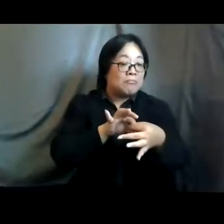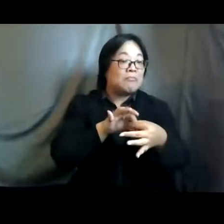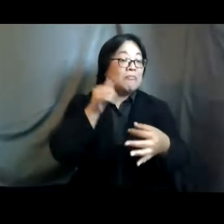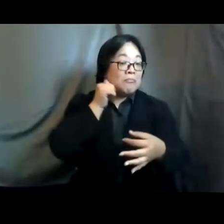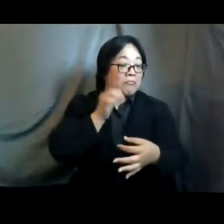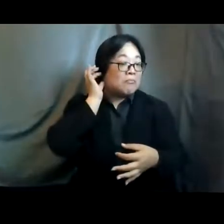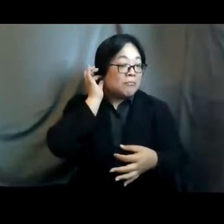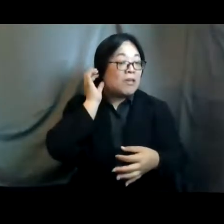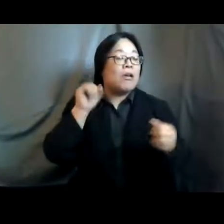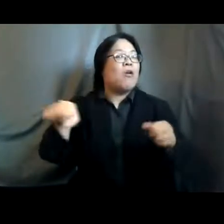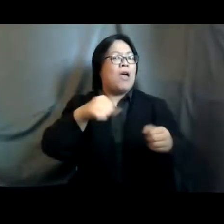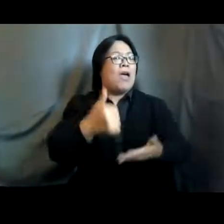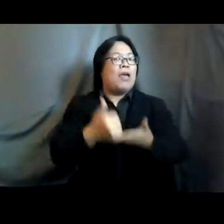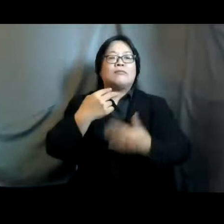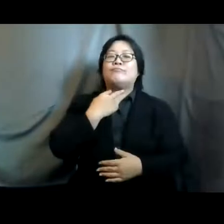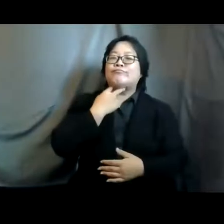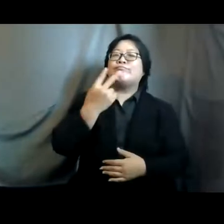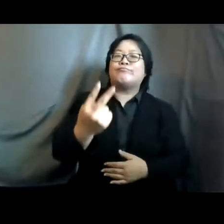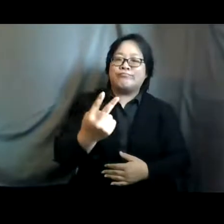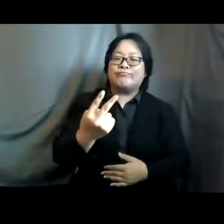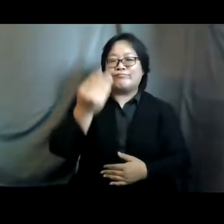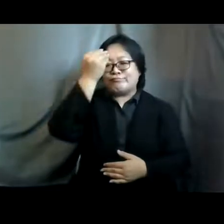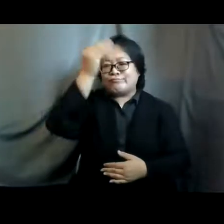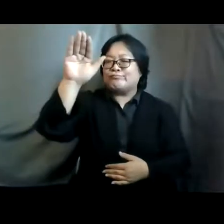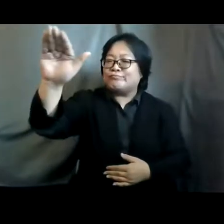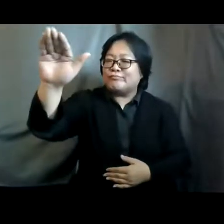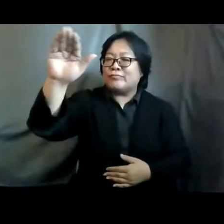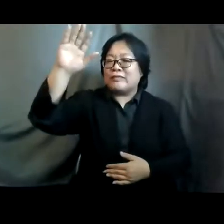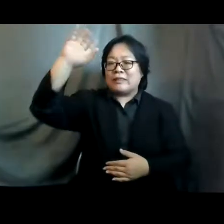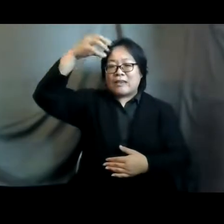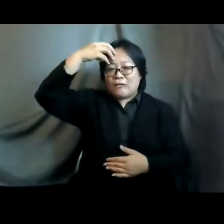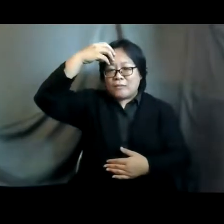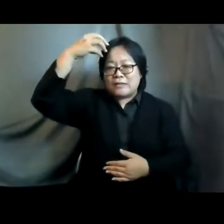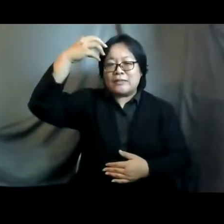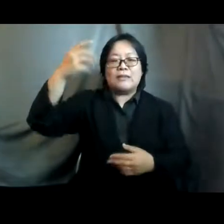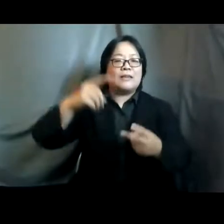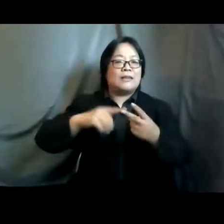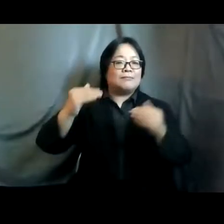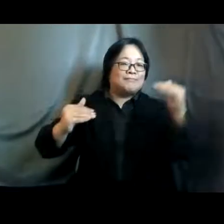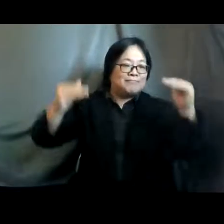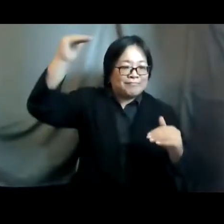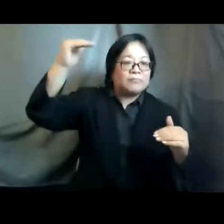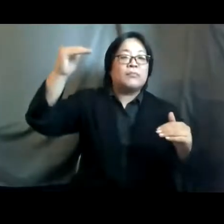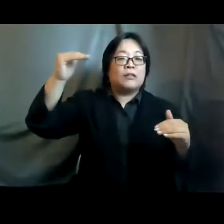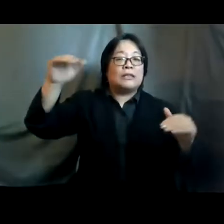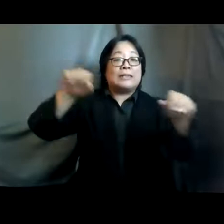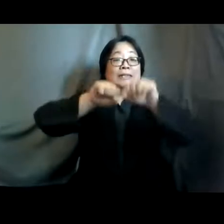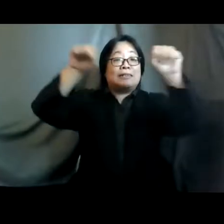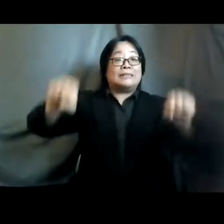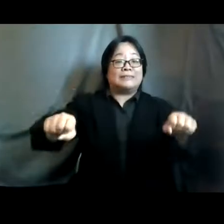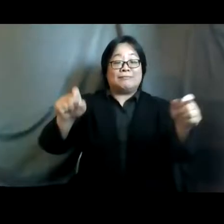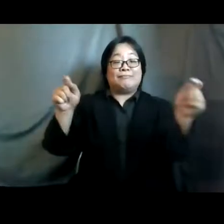voice and raise these concerns to governments raise them higher so that systems can be changed